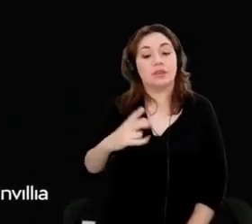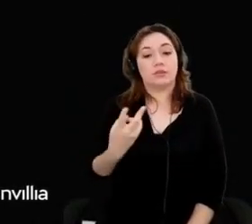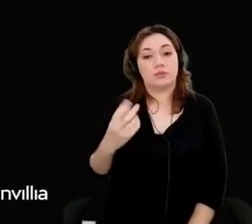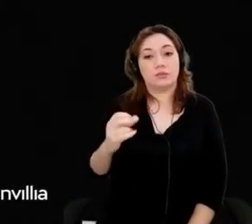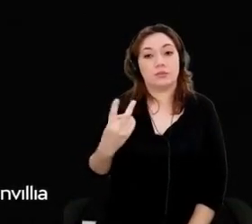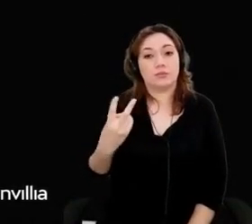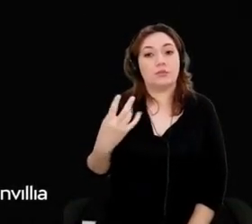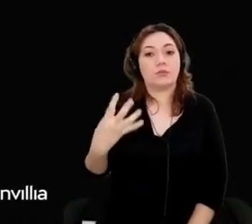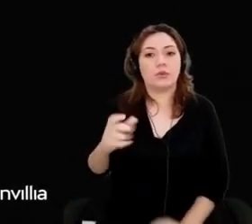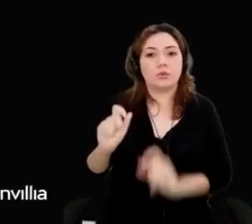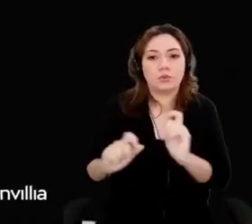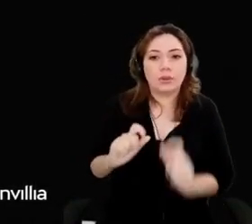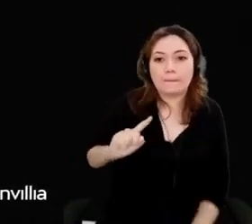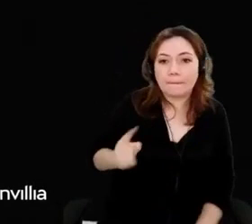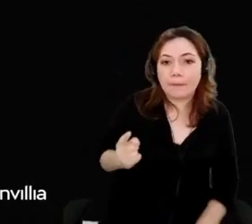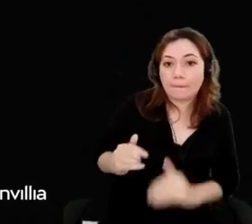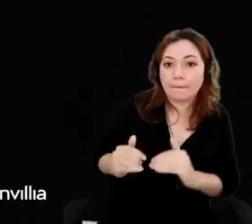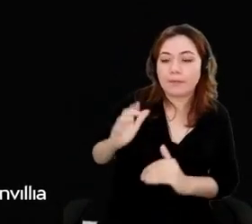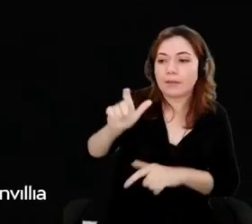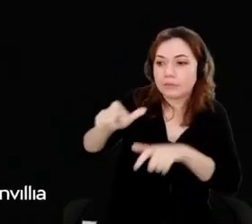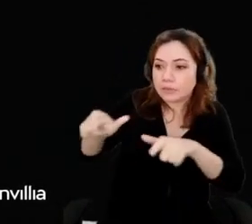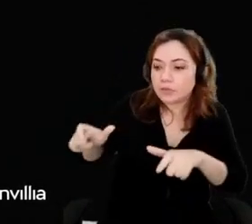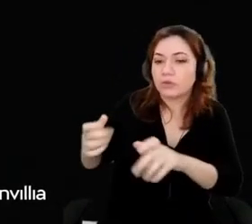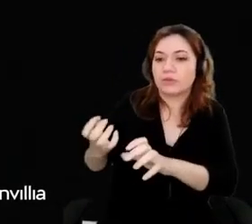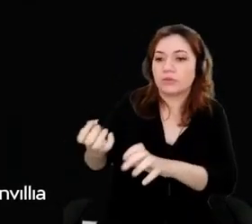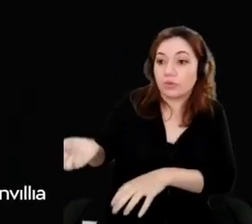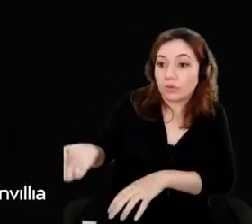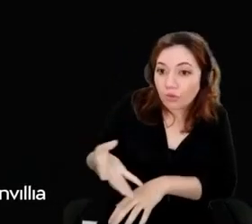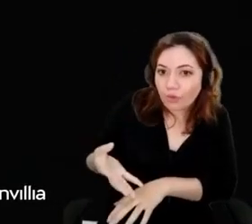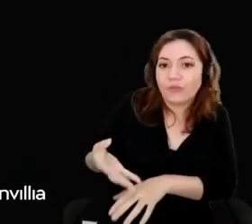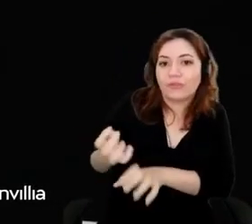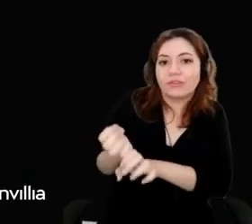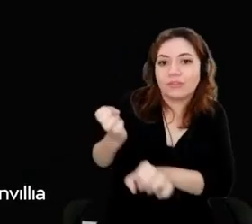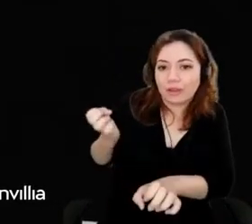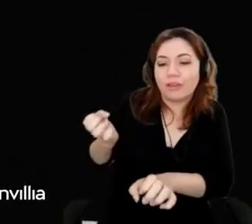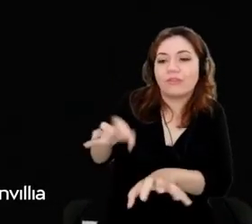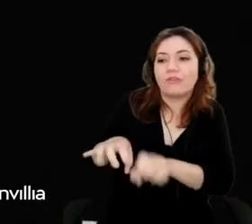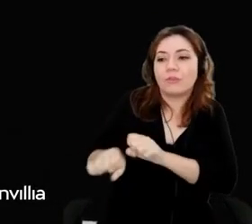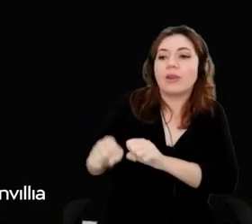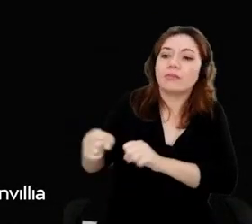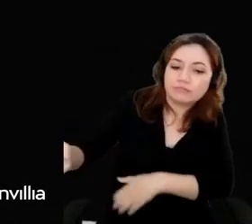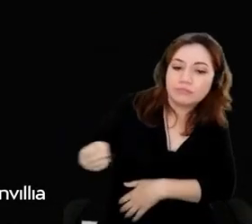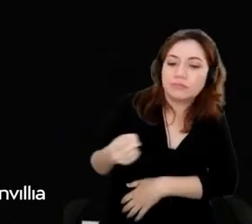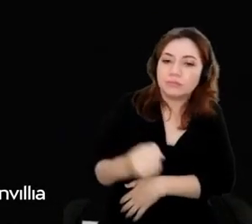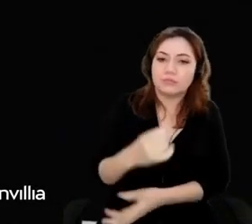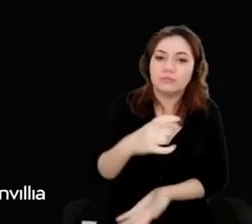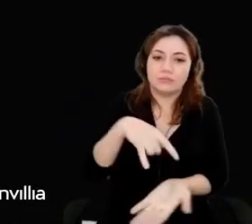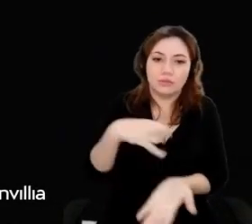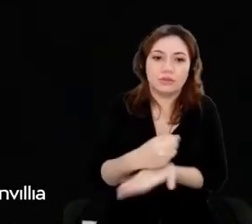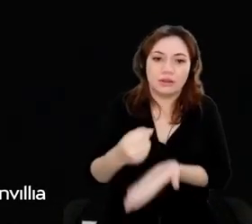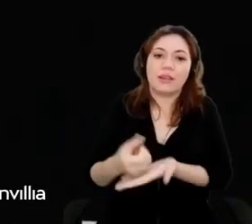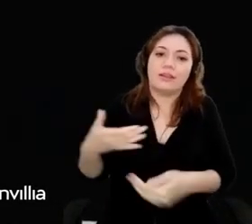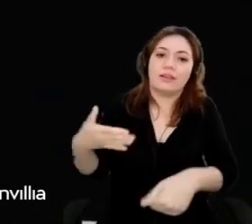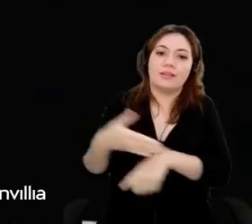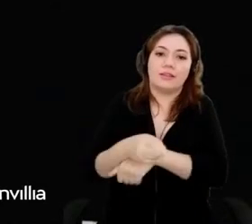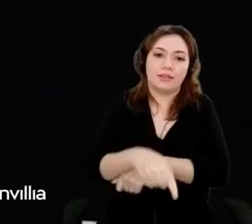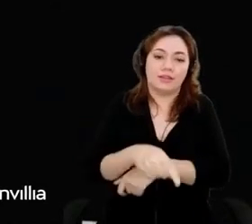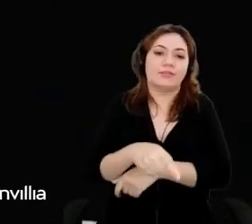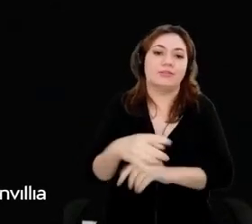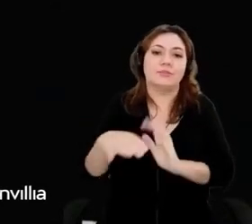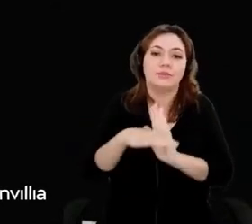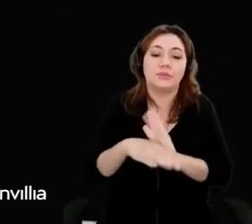hired by Airgroup through these programs. Also, I would like to say a huge thanks to